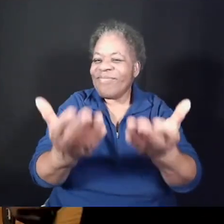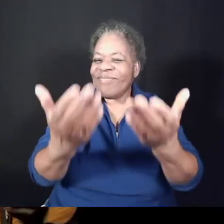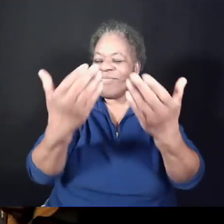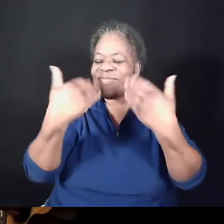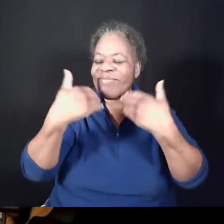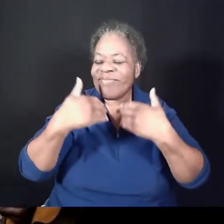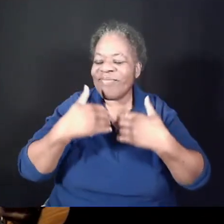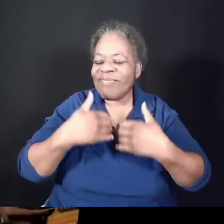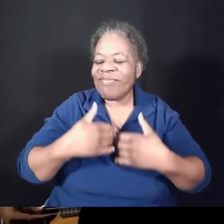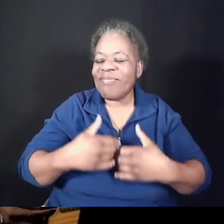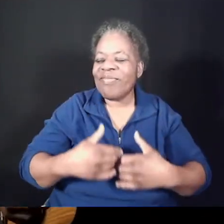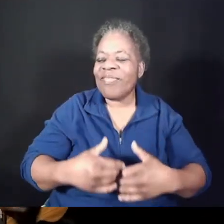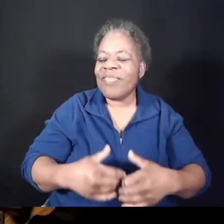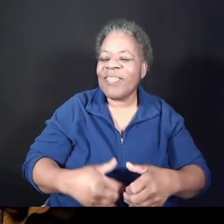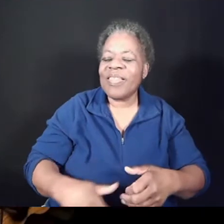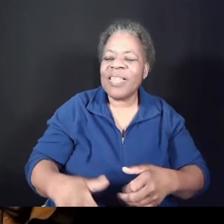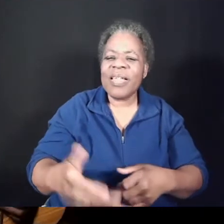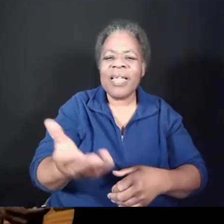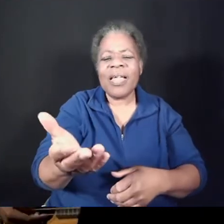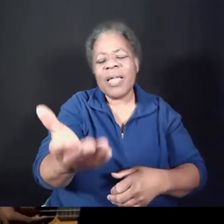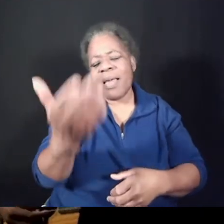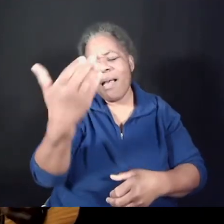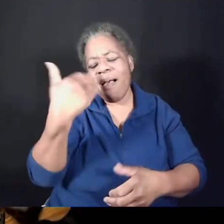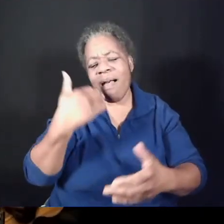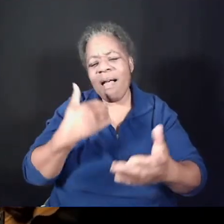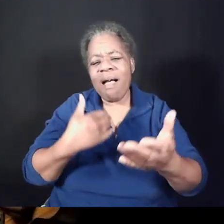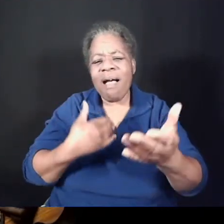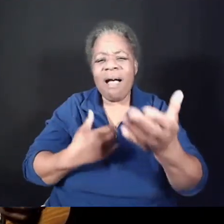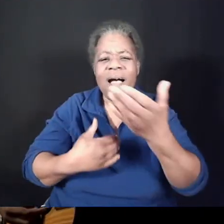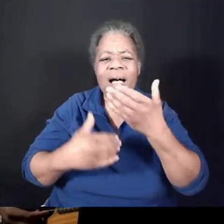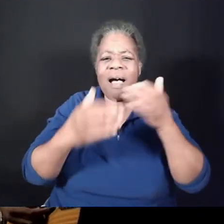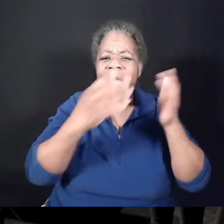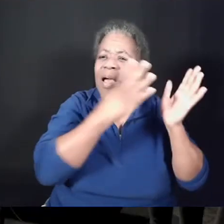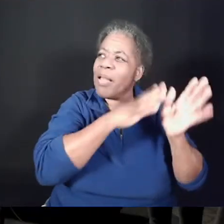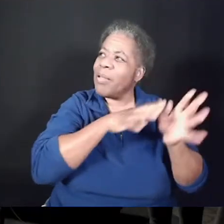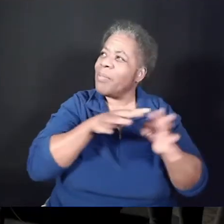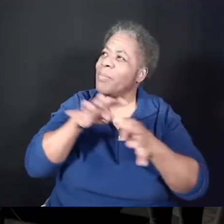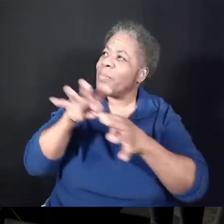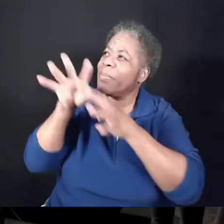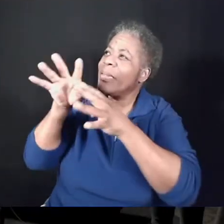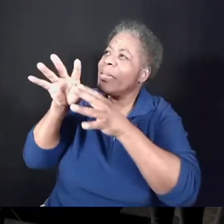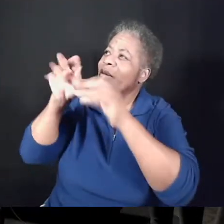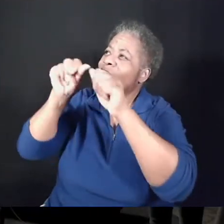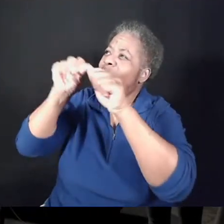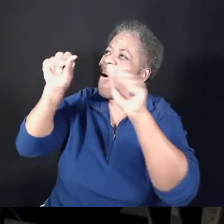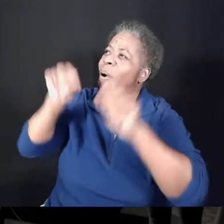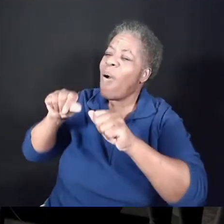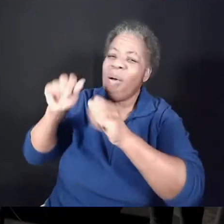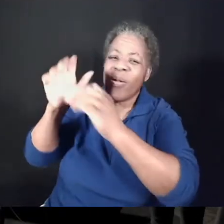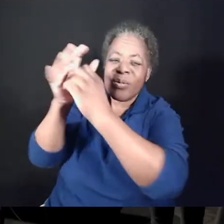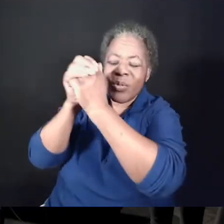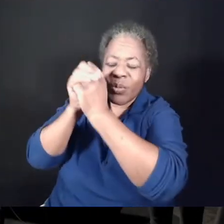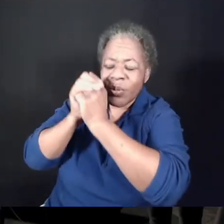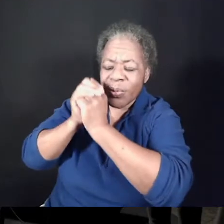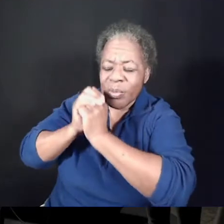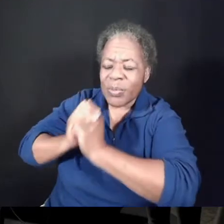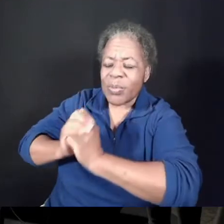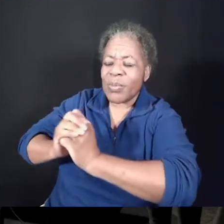Oh, come to the altar. The